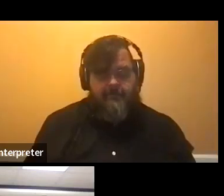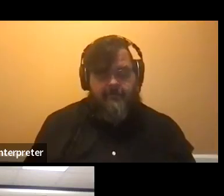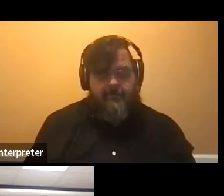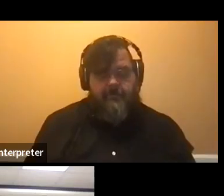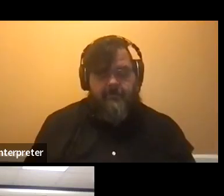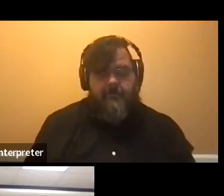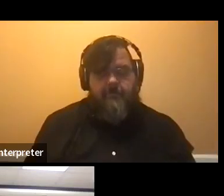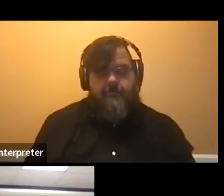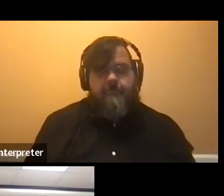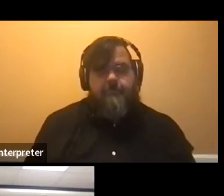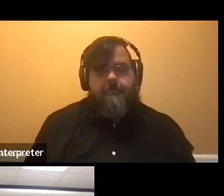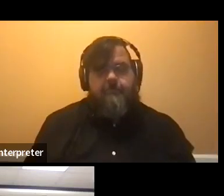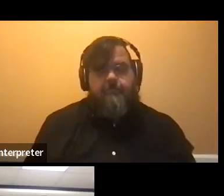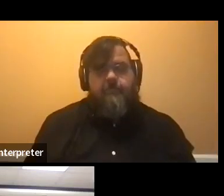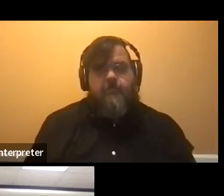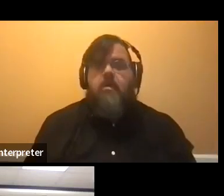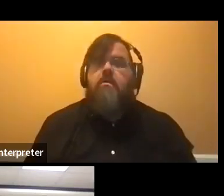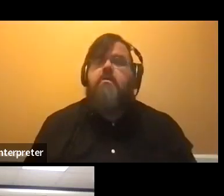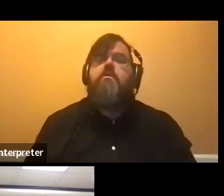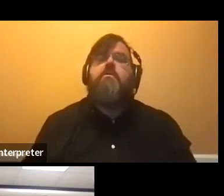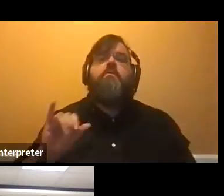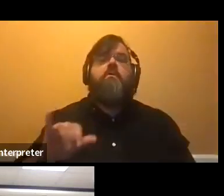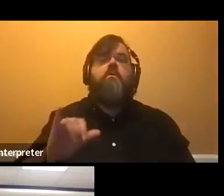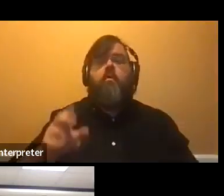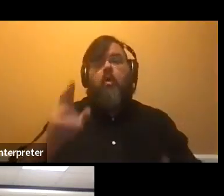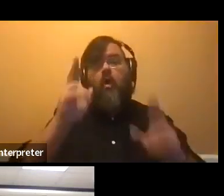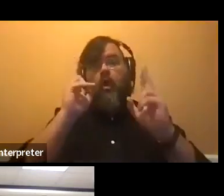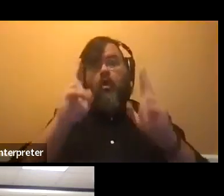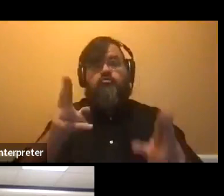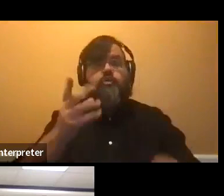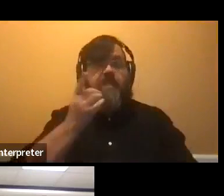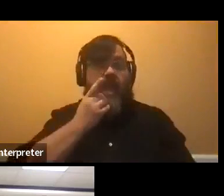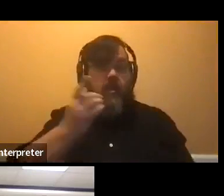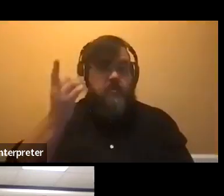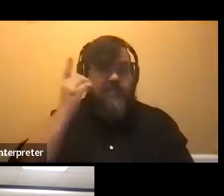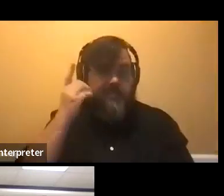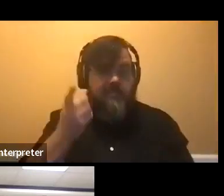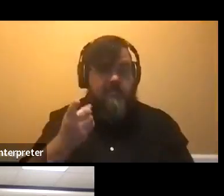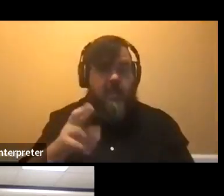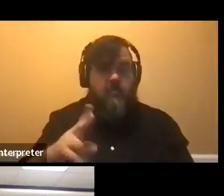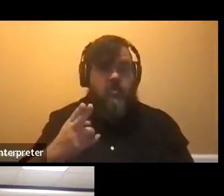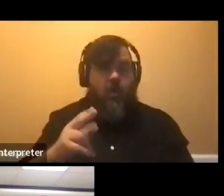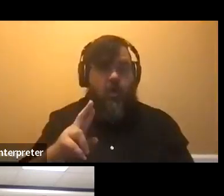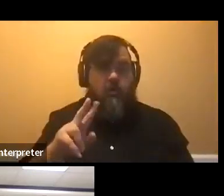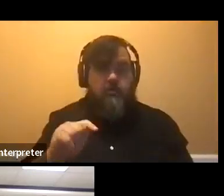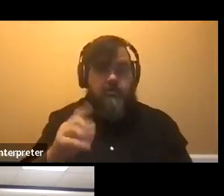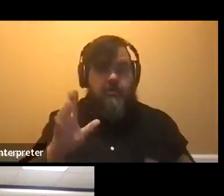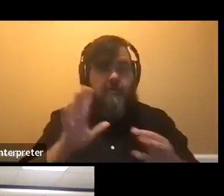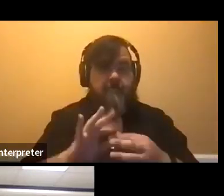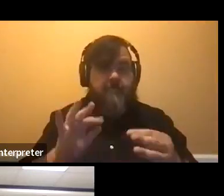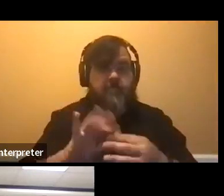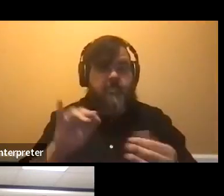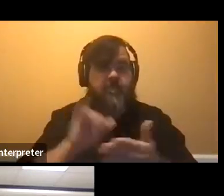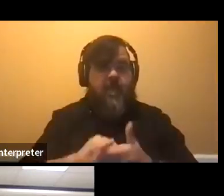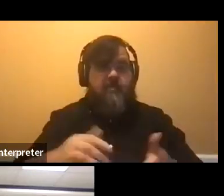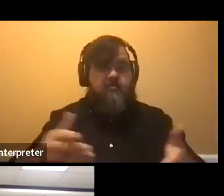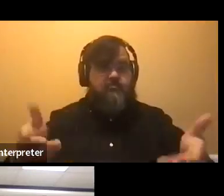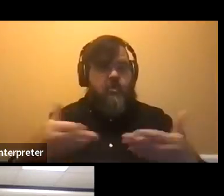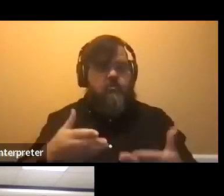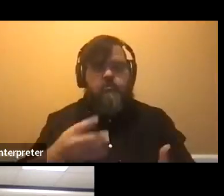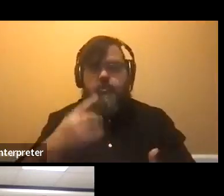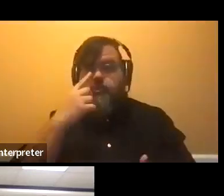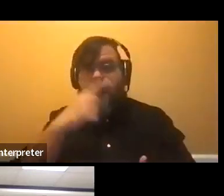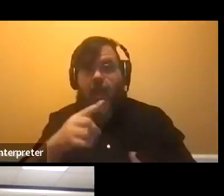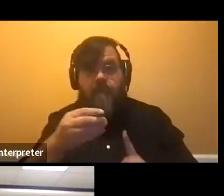oh, let's talk about, um, honors housing. I know Dr. Hart might've mentioned something right when, um, when she was giving the intro, but can we talk